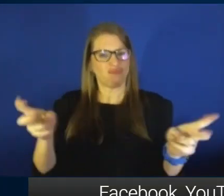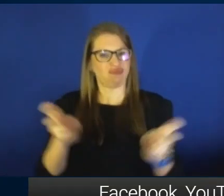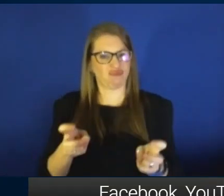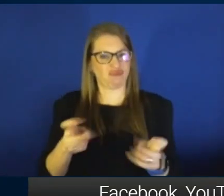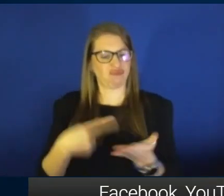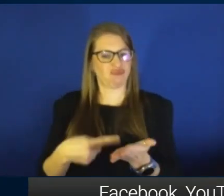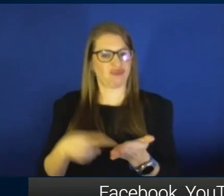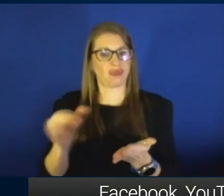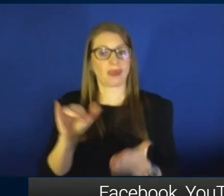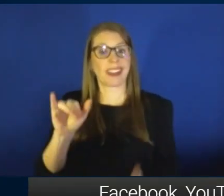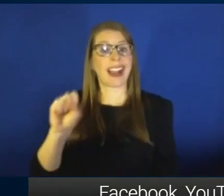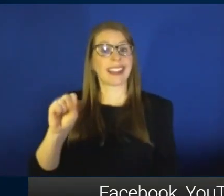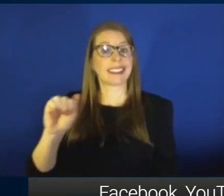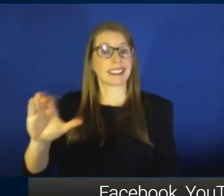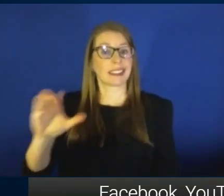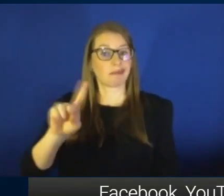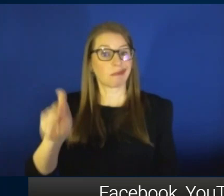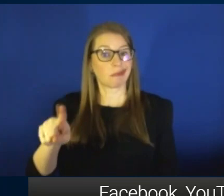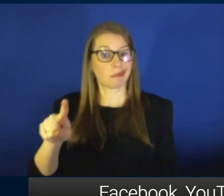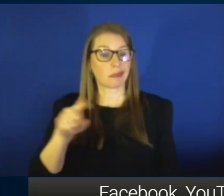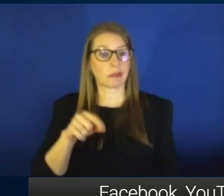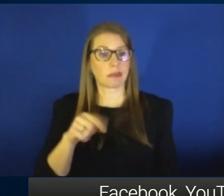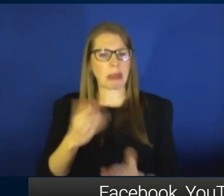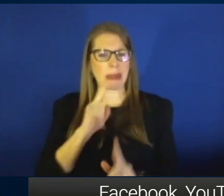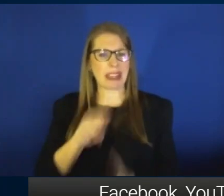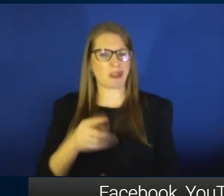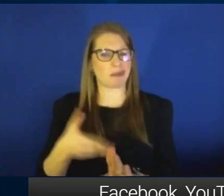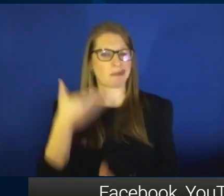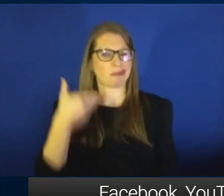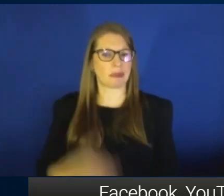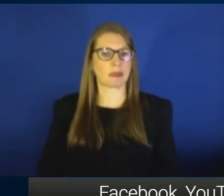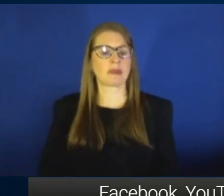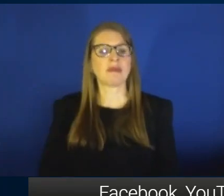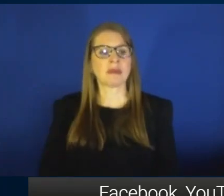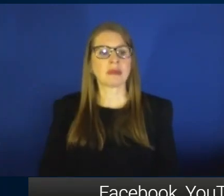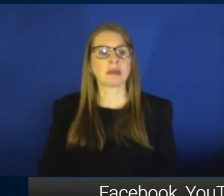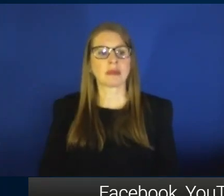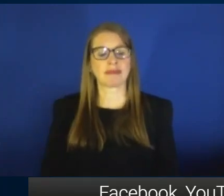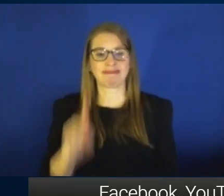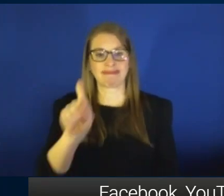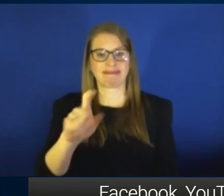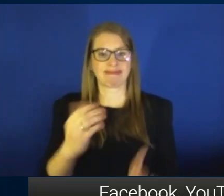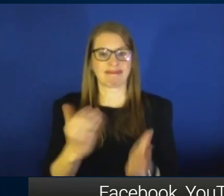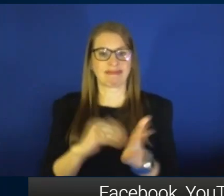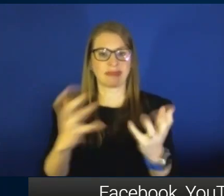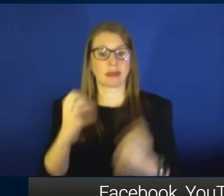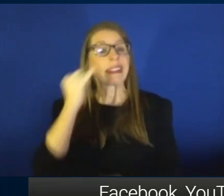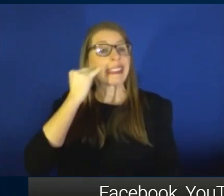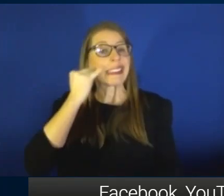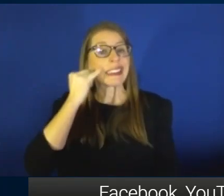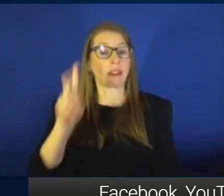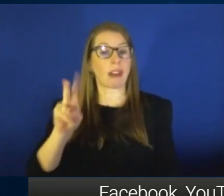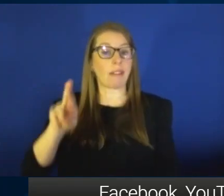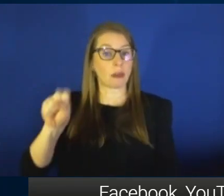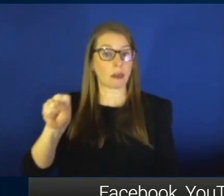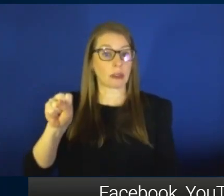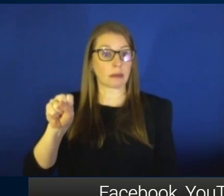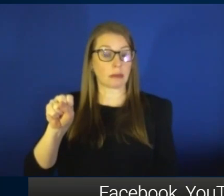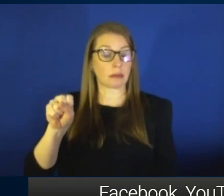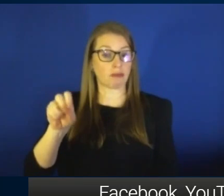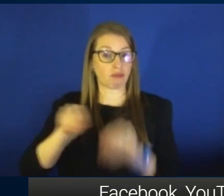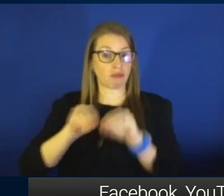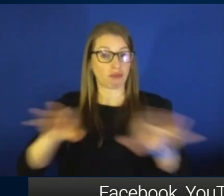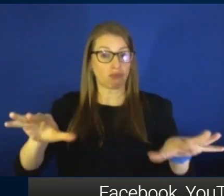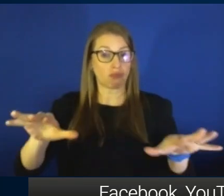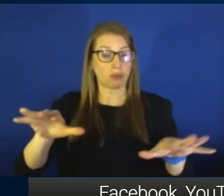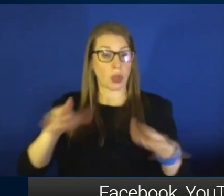Isaac has a question. And it may have been answered earlier. But he wants to ask this again. If the virus isn't thought to spread through the water,